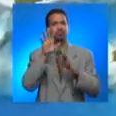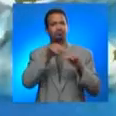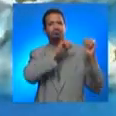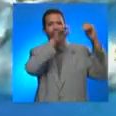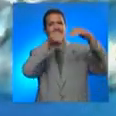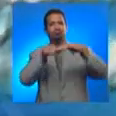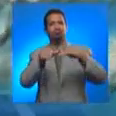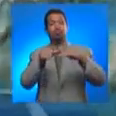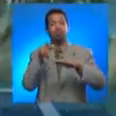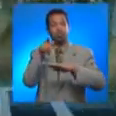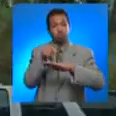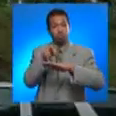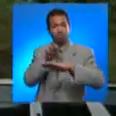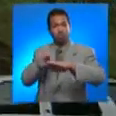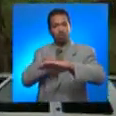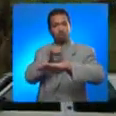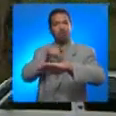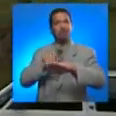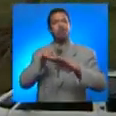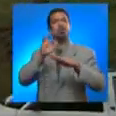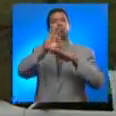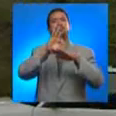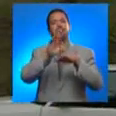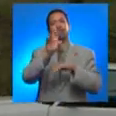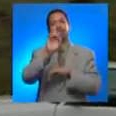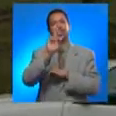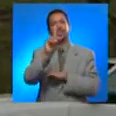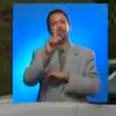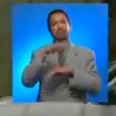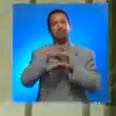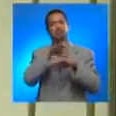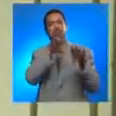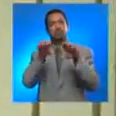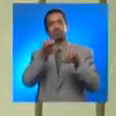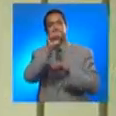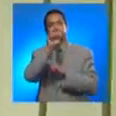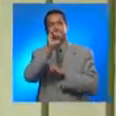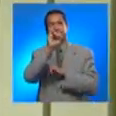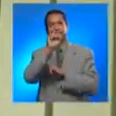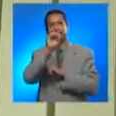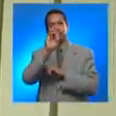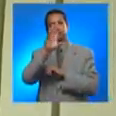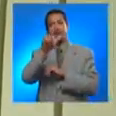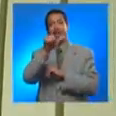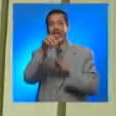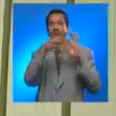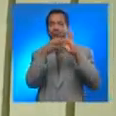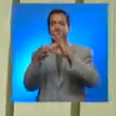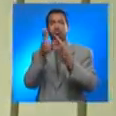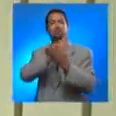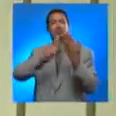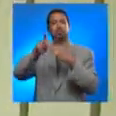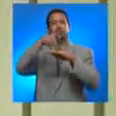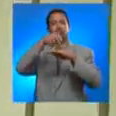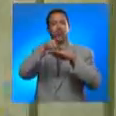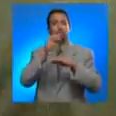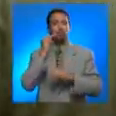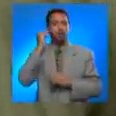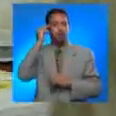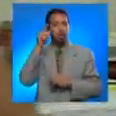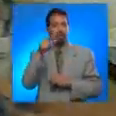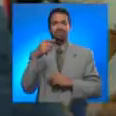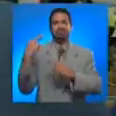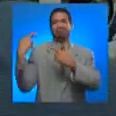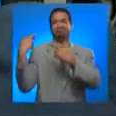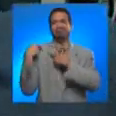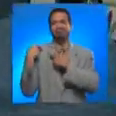In Puerto Rico, the Puerto Rico Seismic Network of the Department of Geology of the University of Puerto Rico and Magigües is